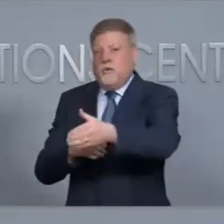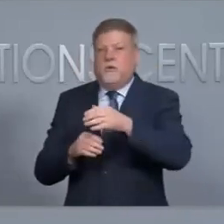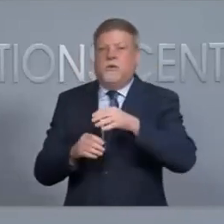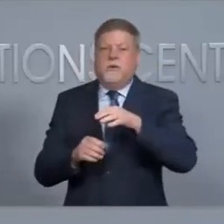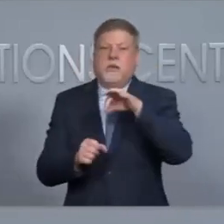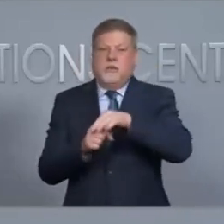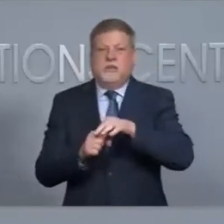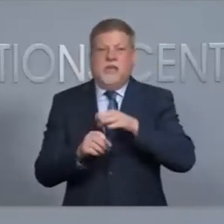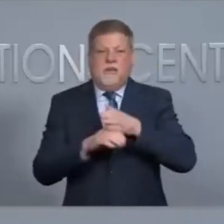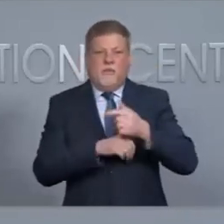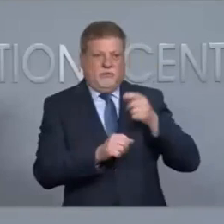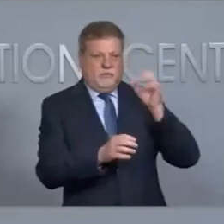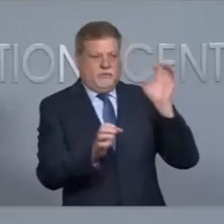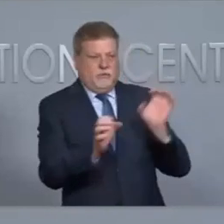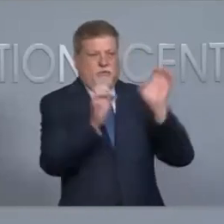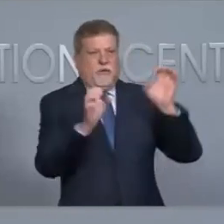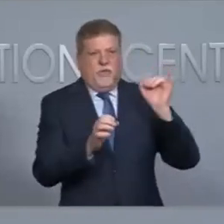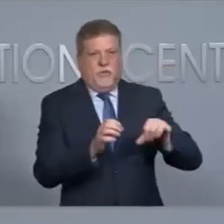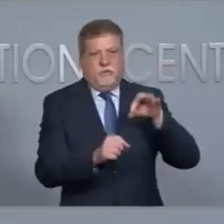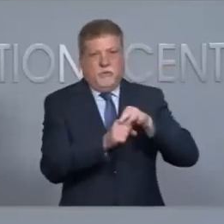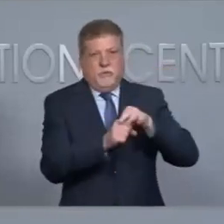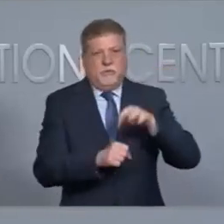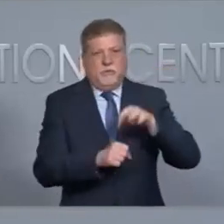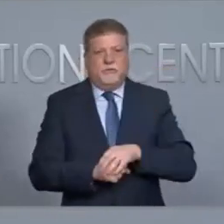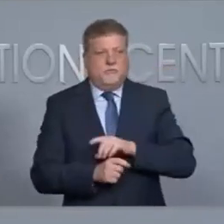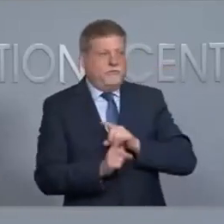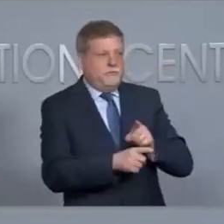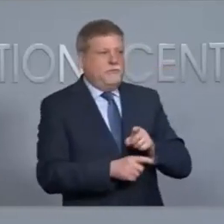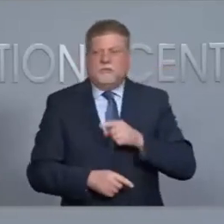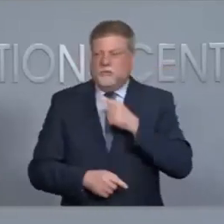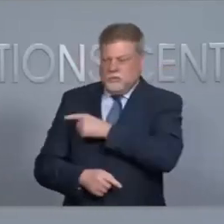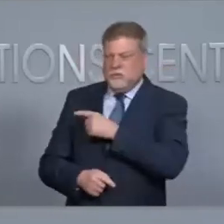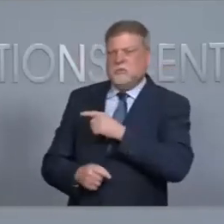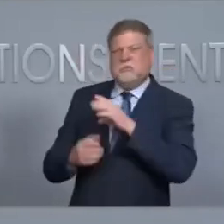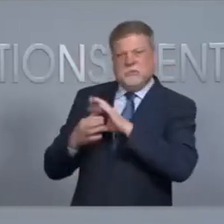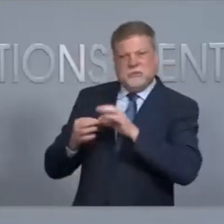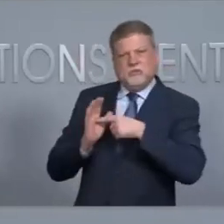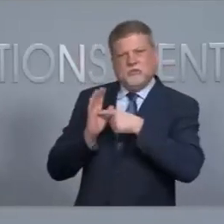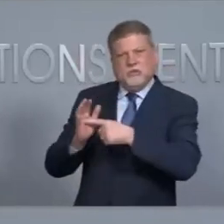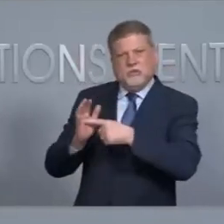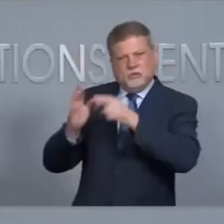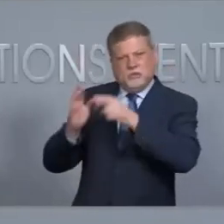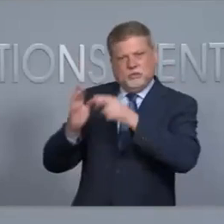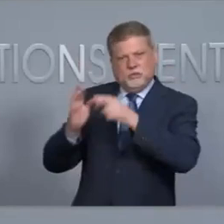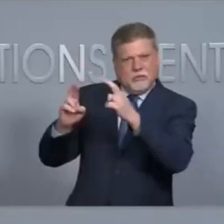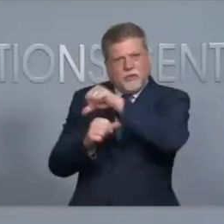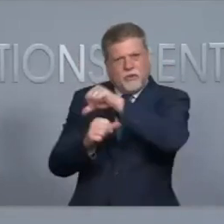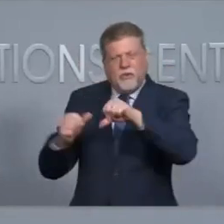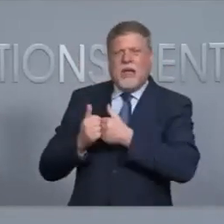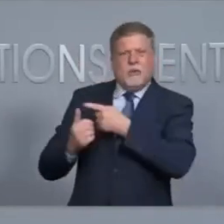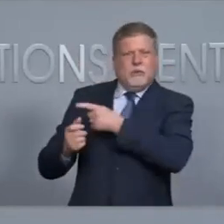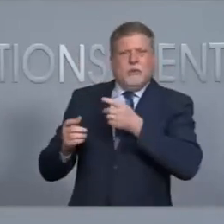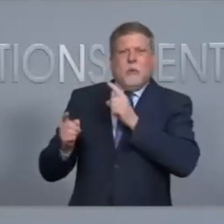certification process. I know you mentioned treating everyone with respect. How are you guys working to handle